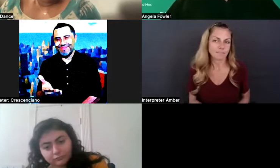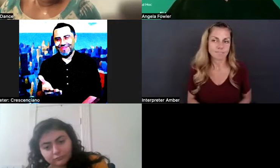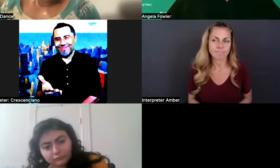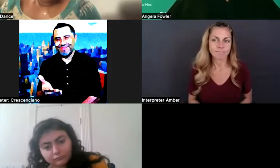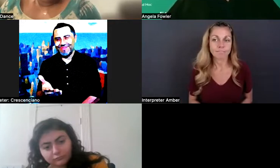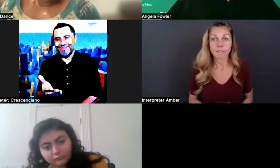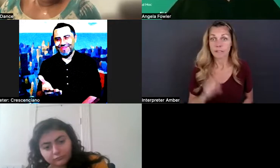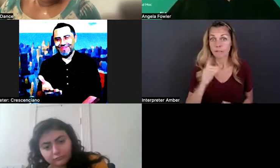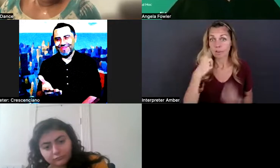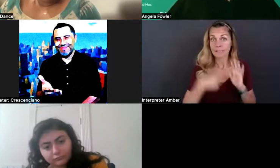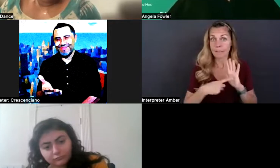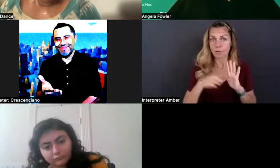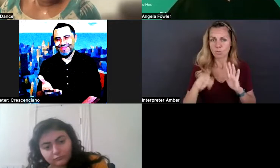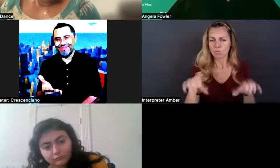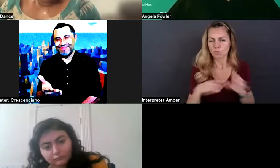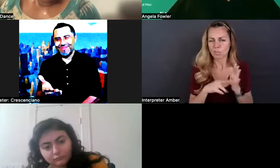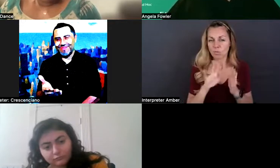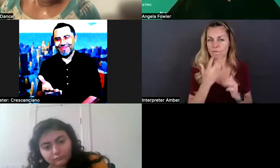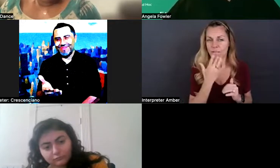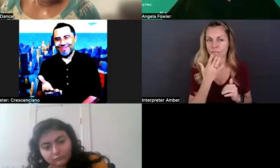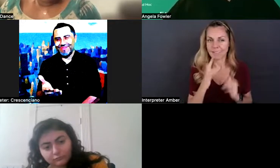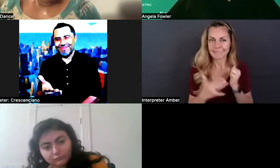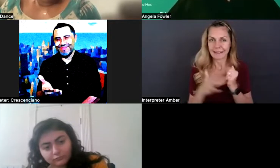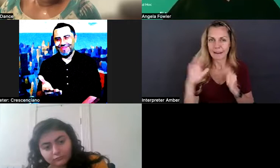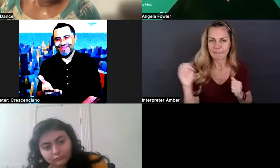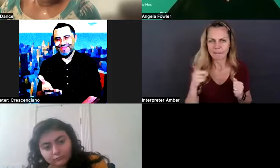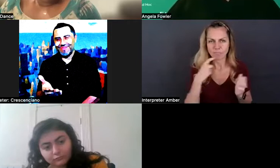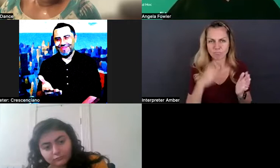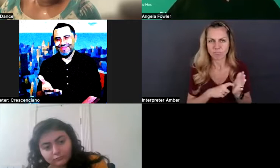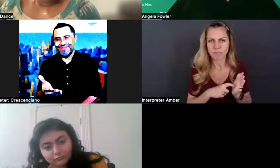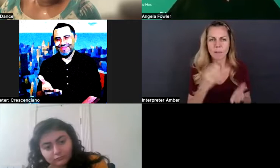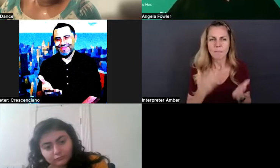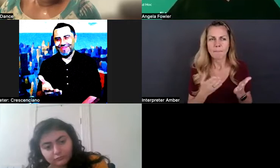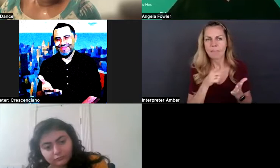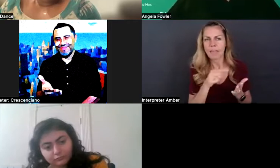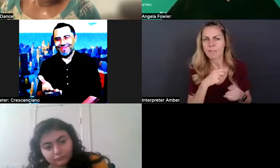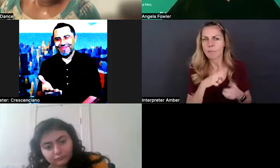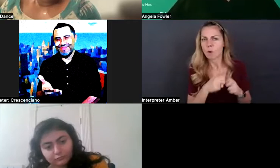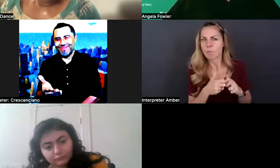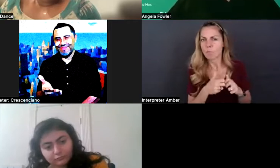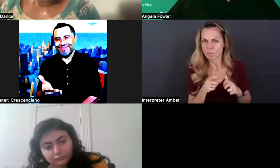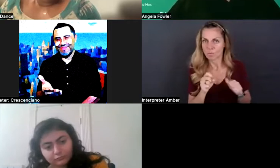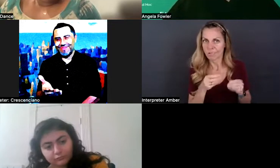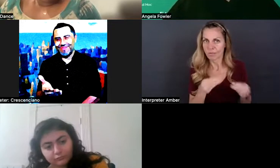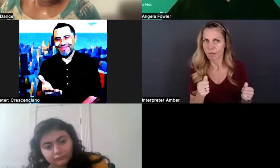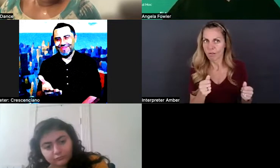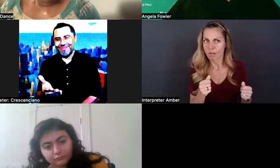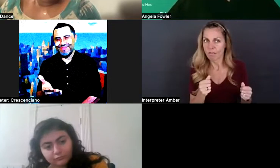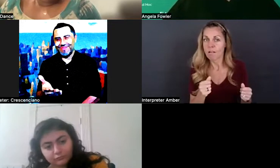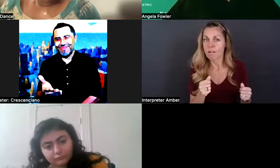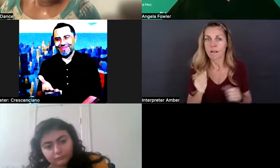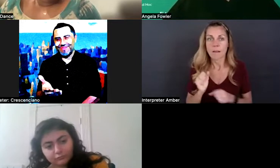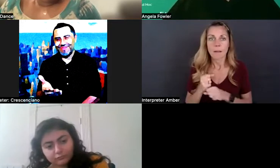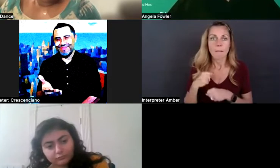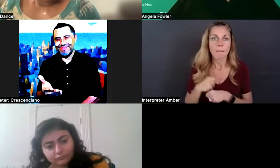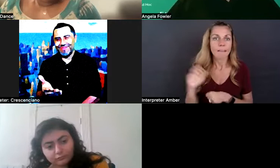you do your research on like your favorite tech company and you notice there might be like a problem that you can solve for them, create an MVP,